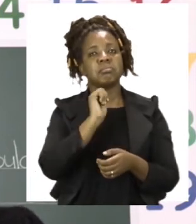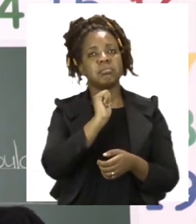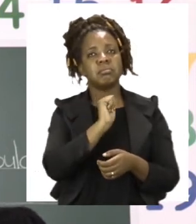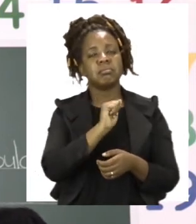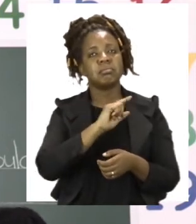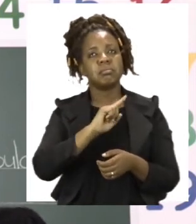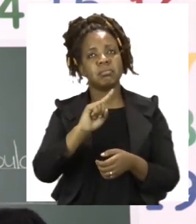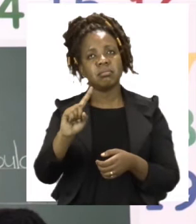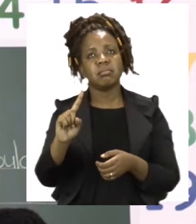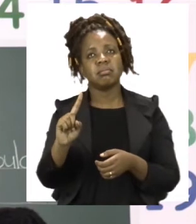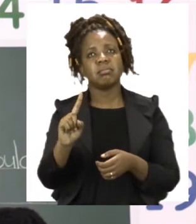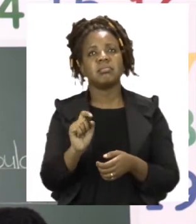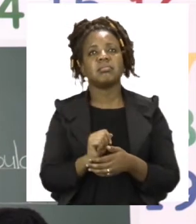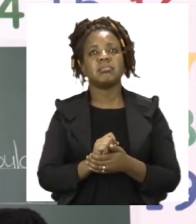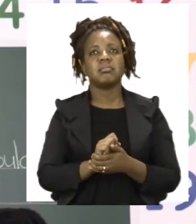A teacher.